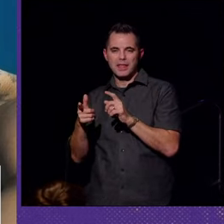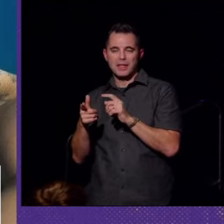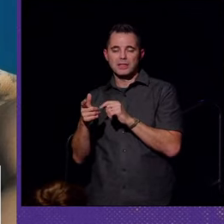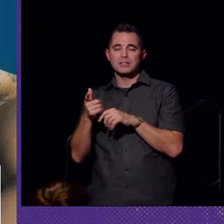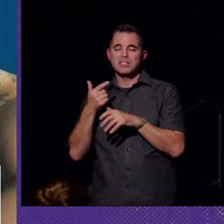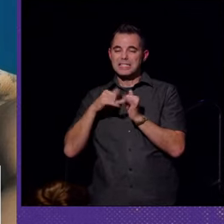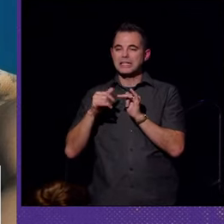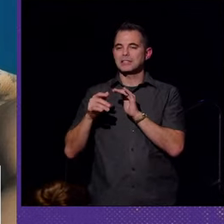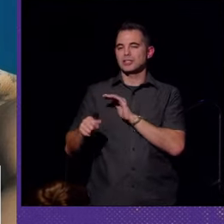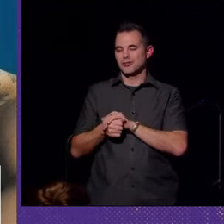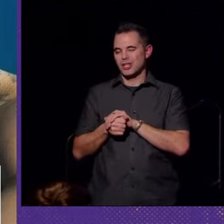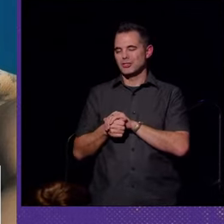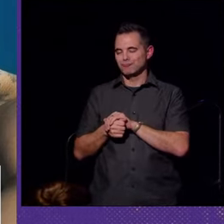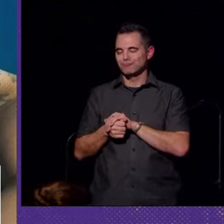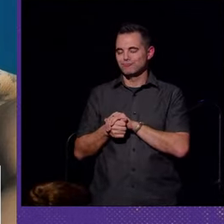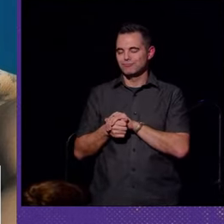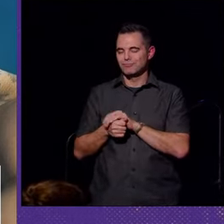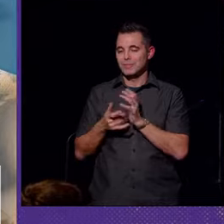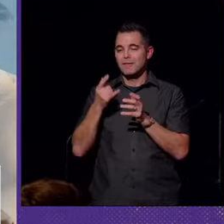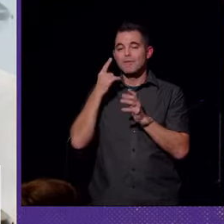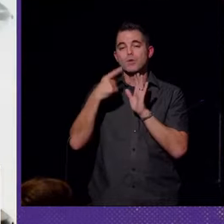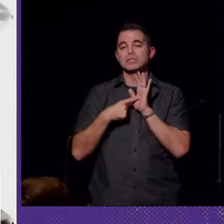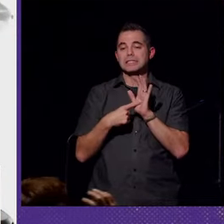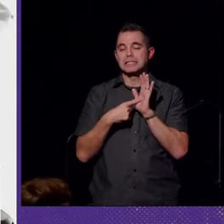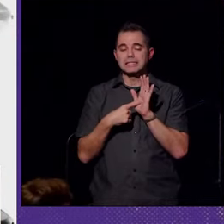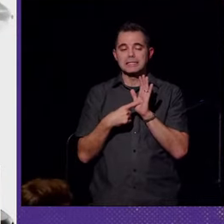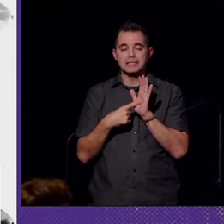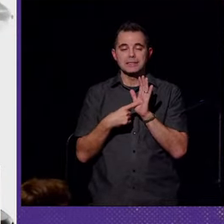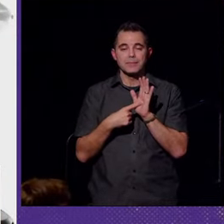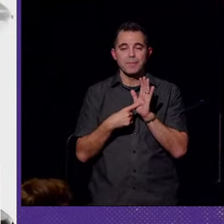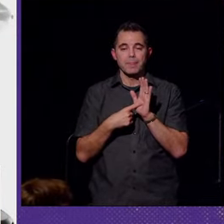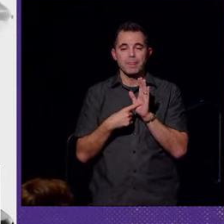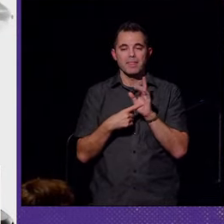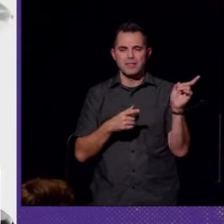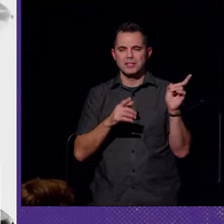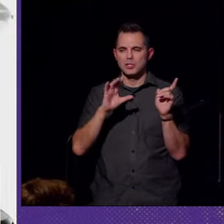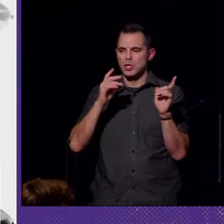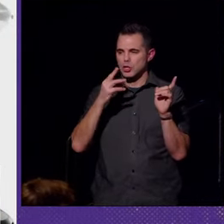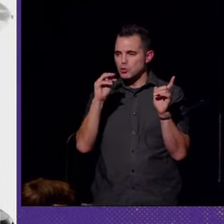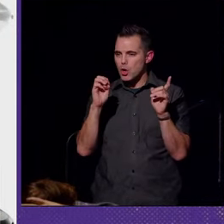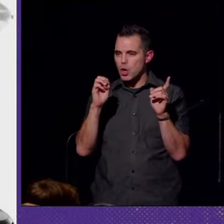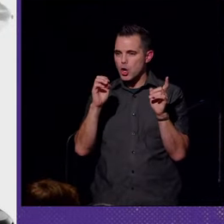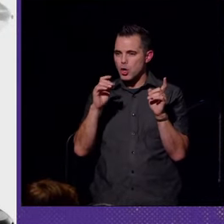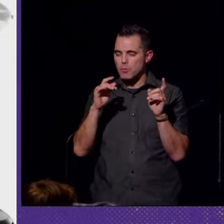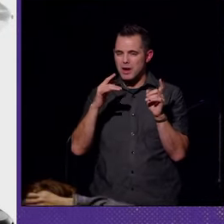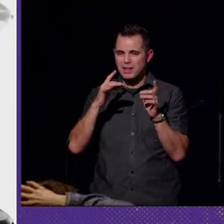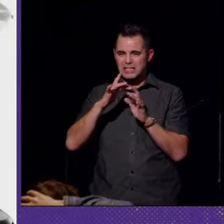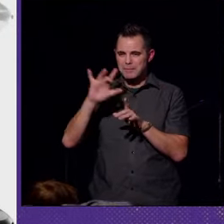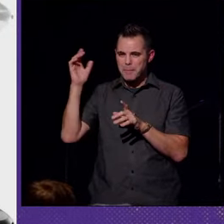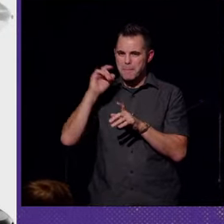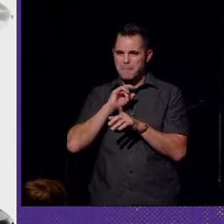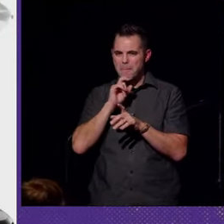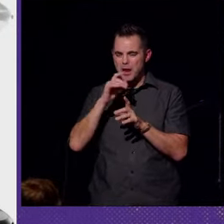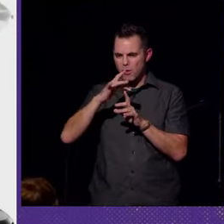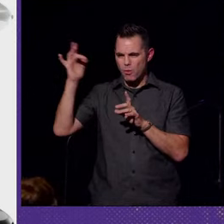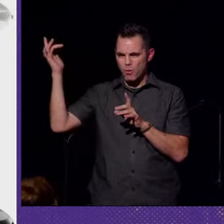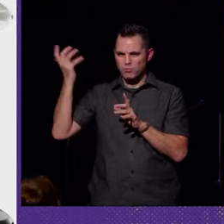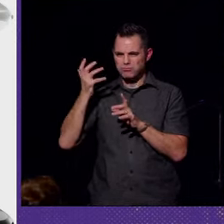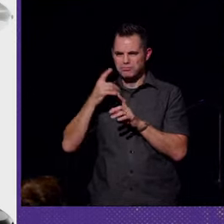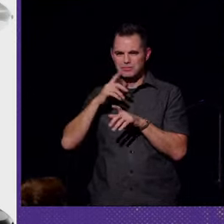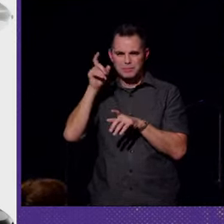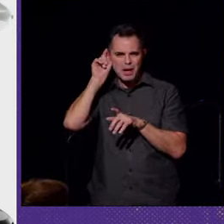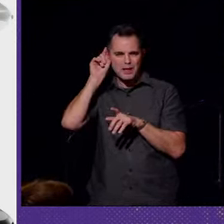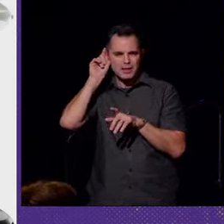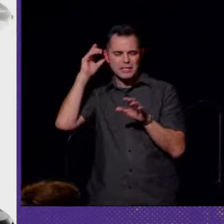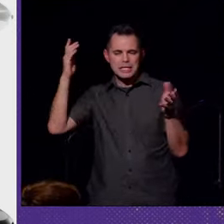this creature. So for instance, this chrome metal high gloss dawn hearing aid, which